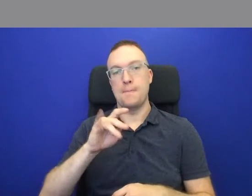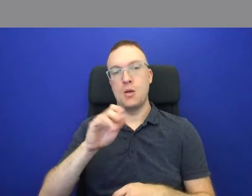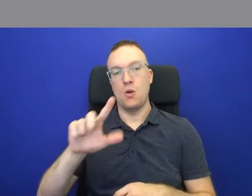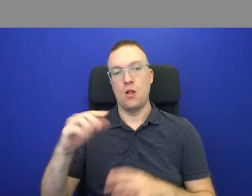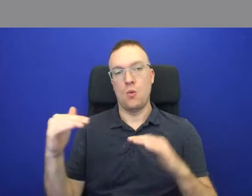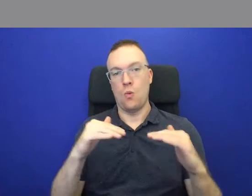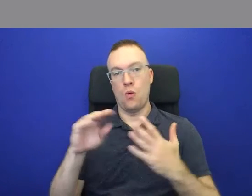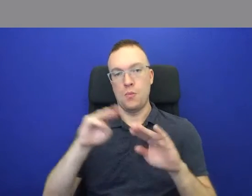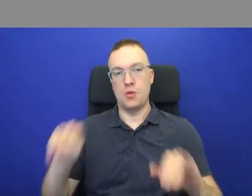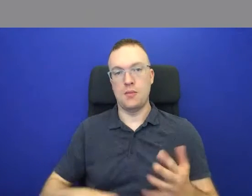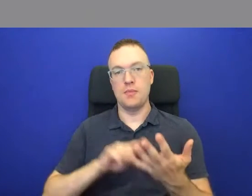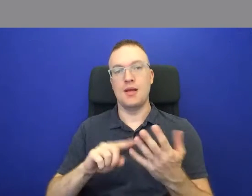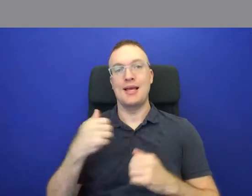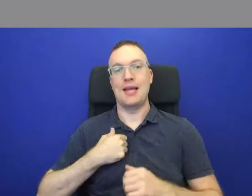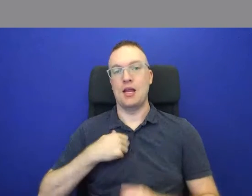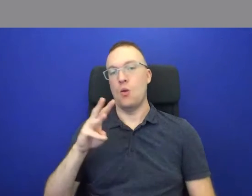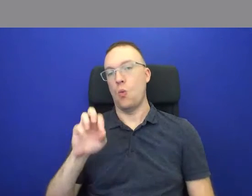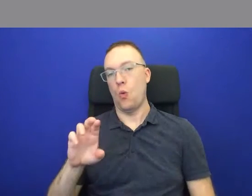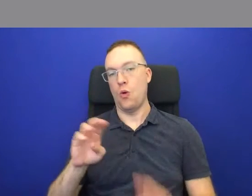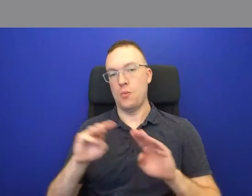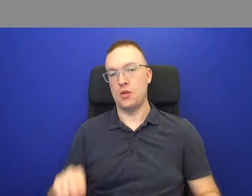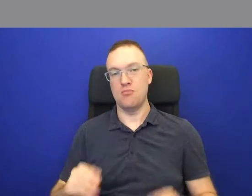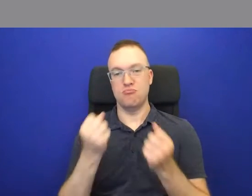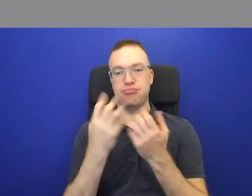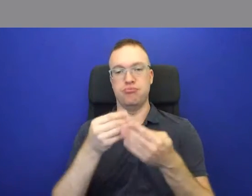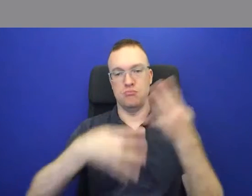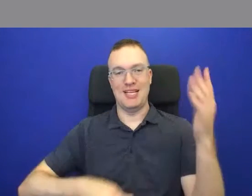the Canadian War Museum, and much, much more.